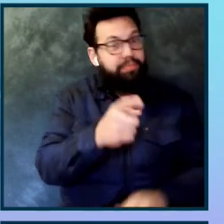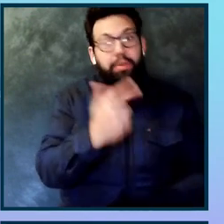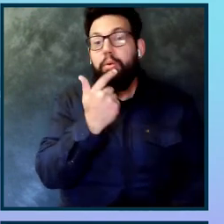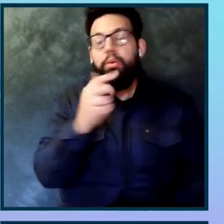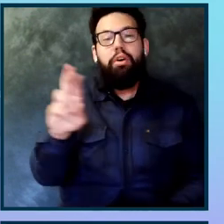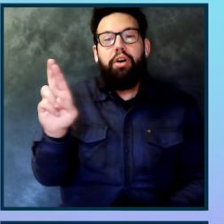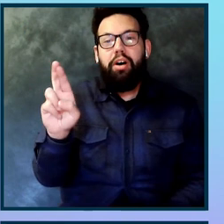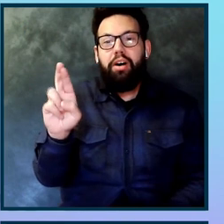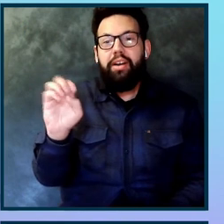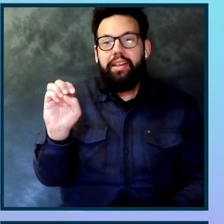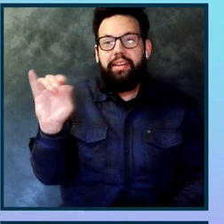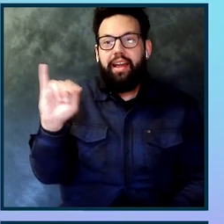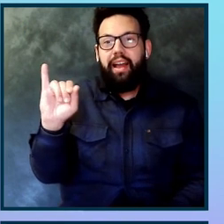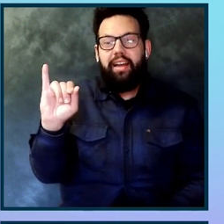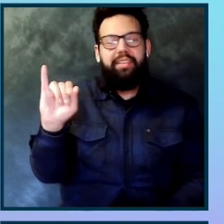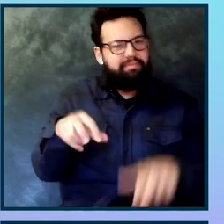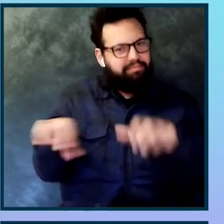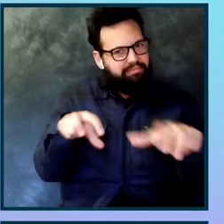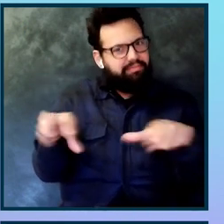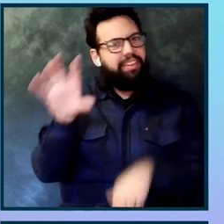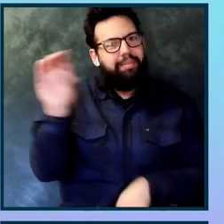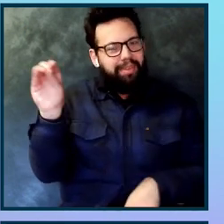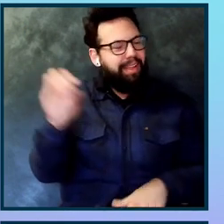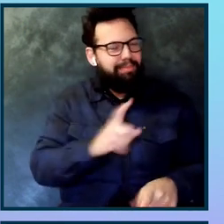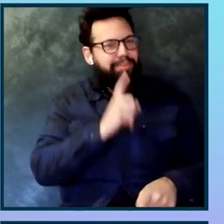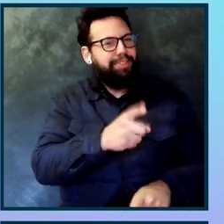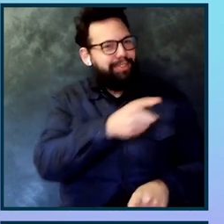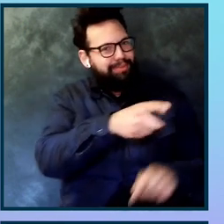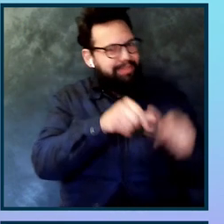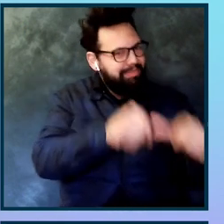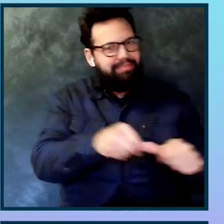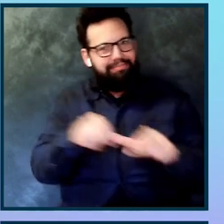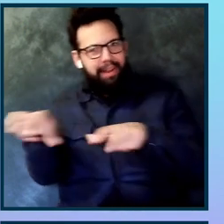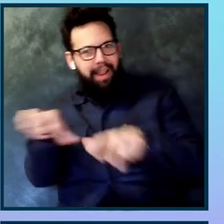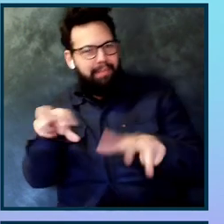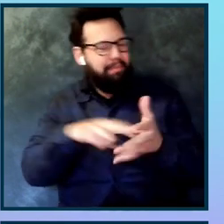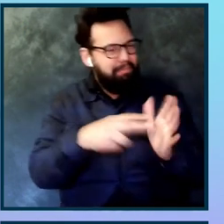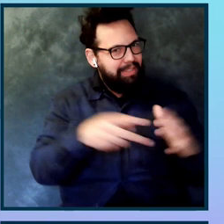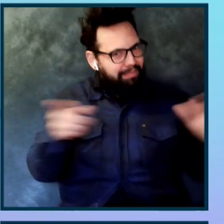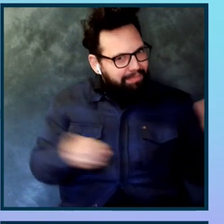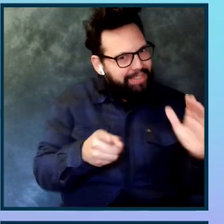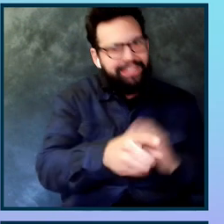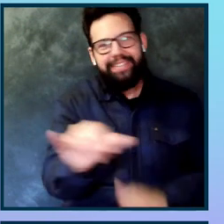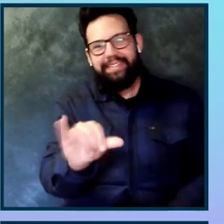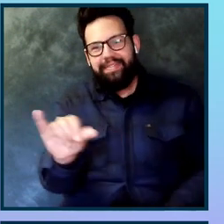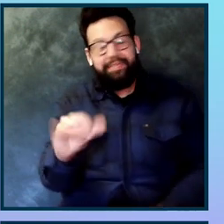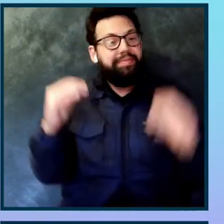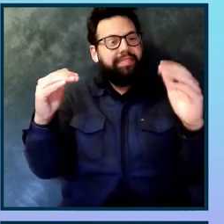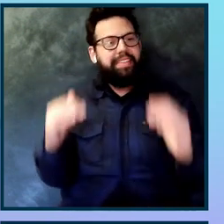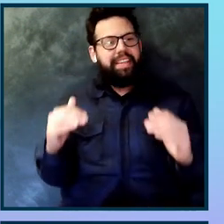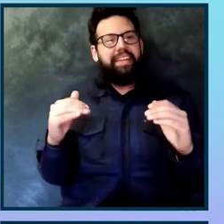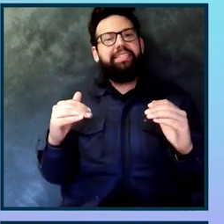I'm sure it is, it continues to be an adventure, right? The next award. The